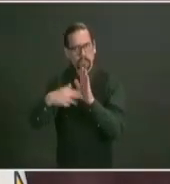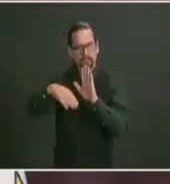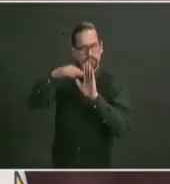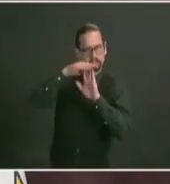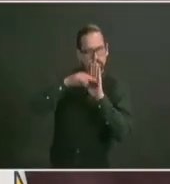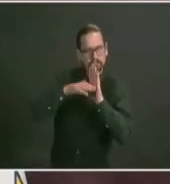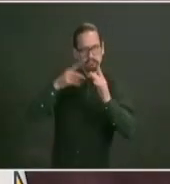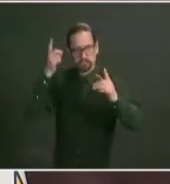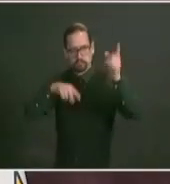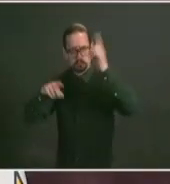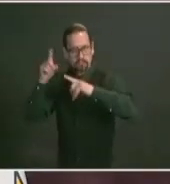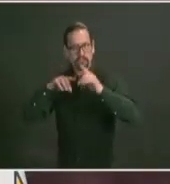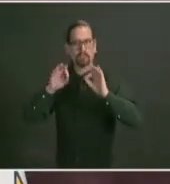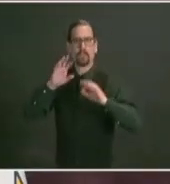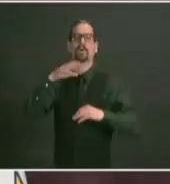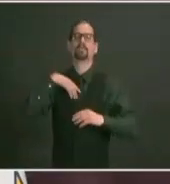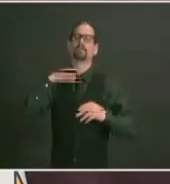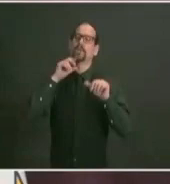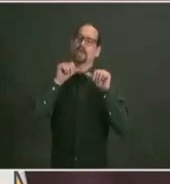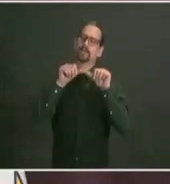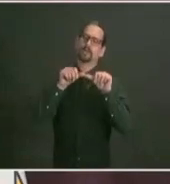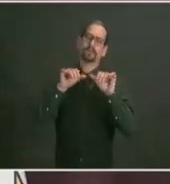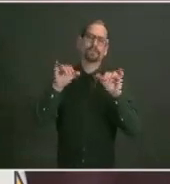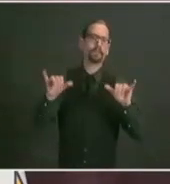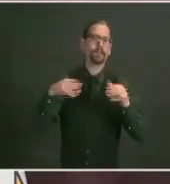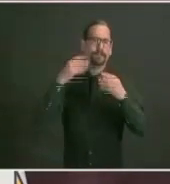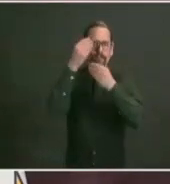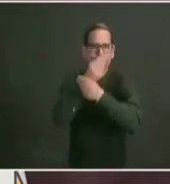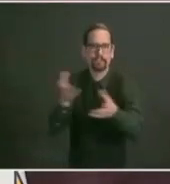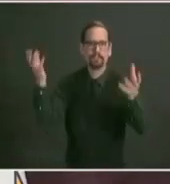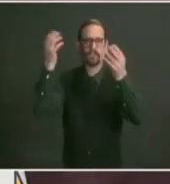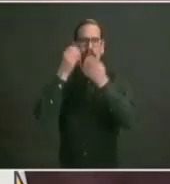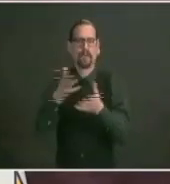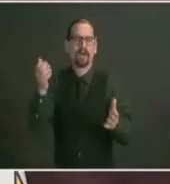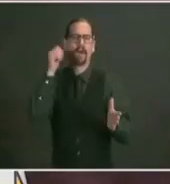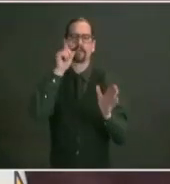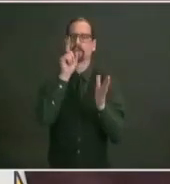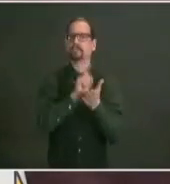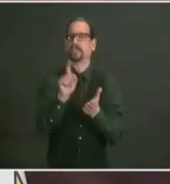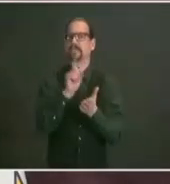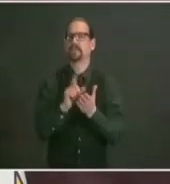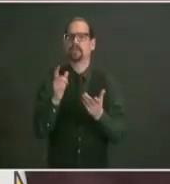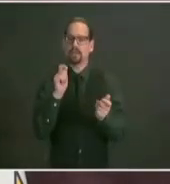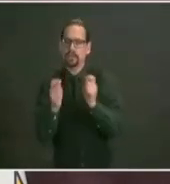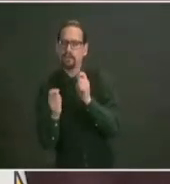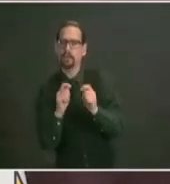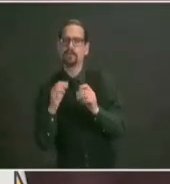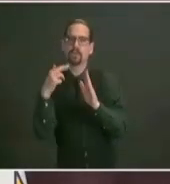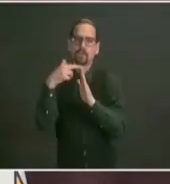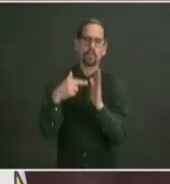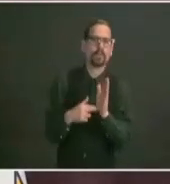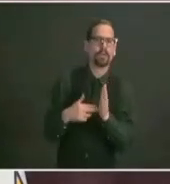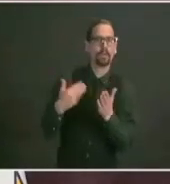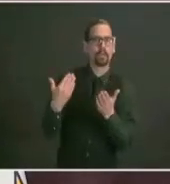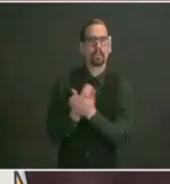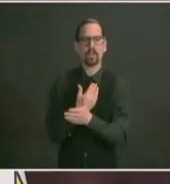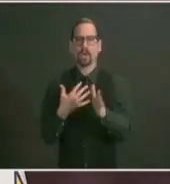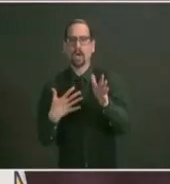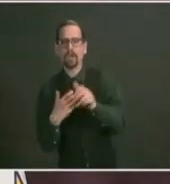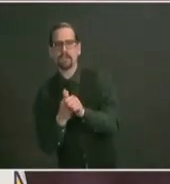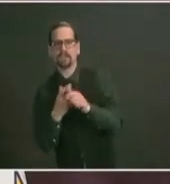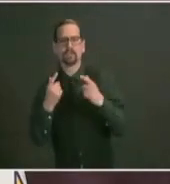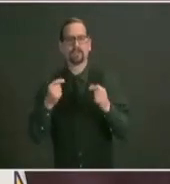guidance at this forum and via the reopeningri.com website over the coming weeks and months if